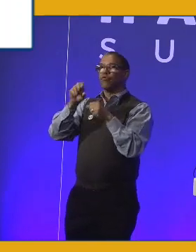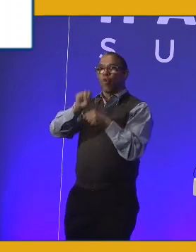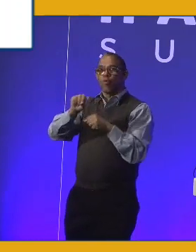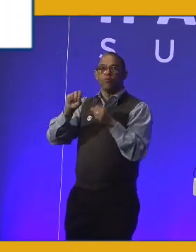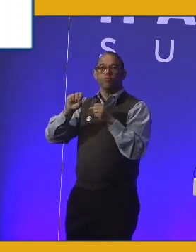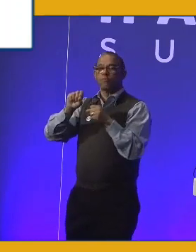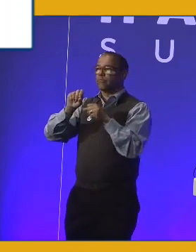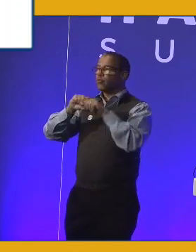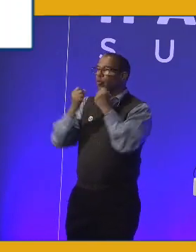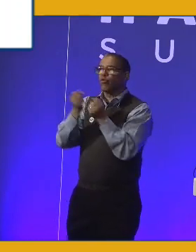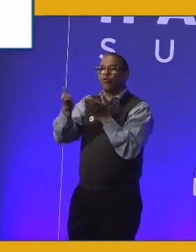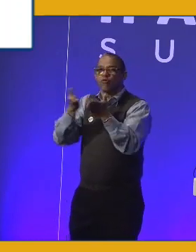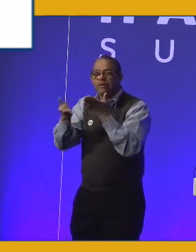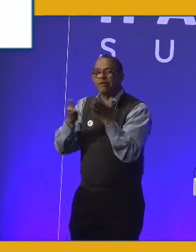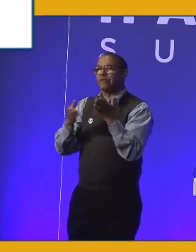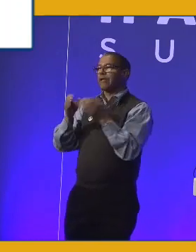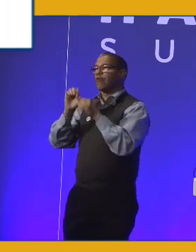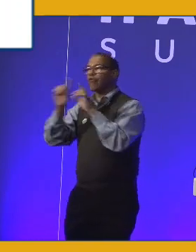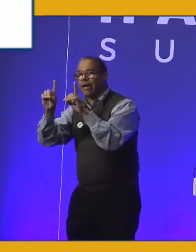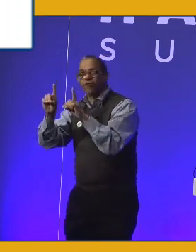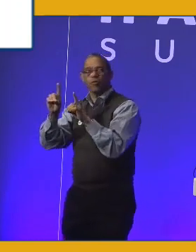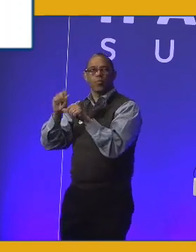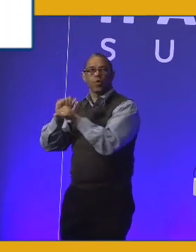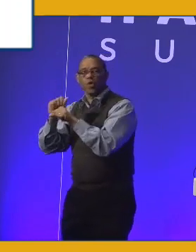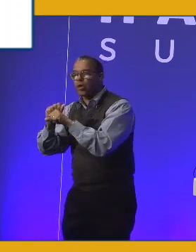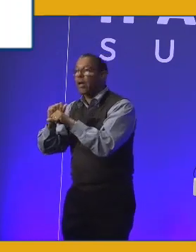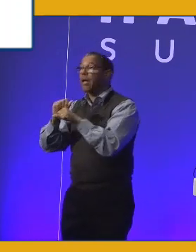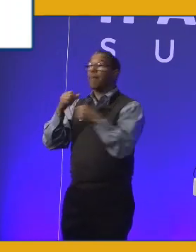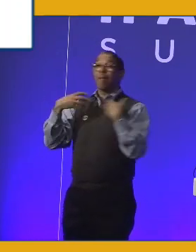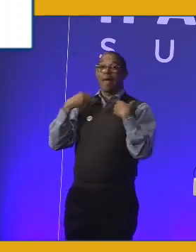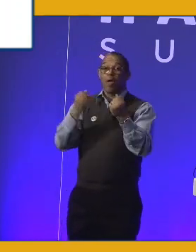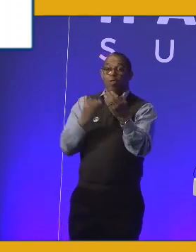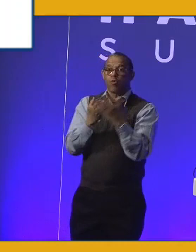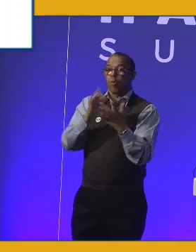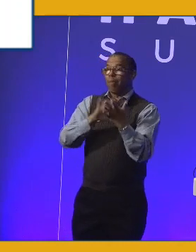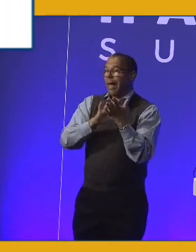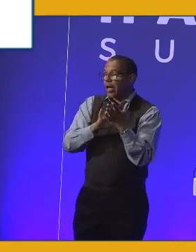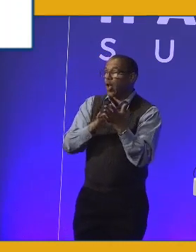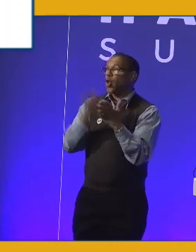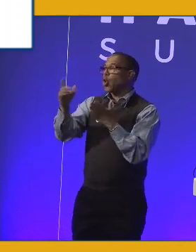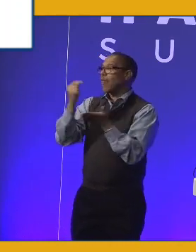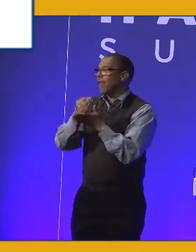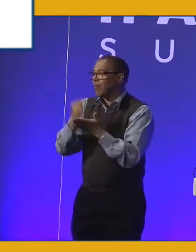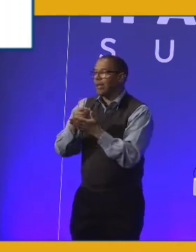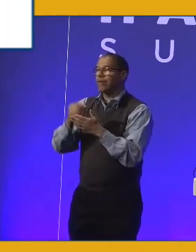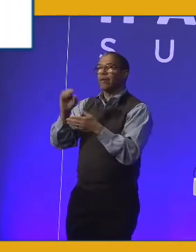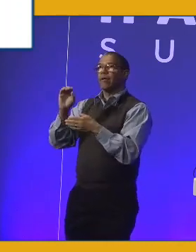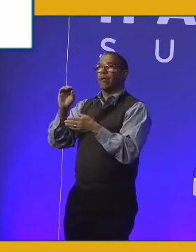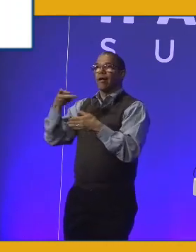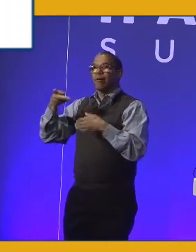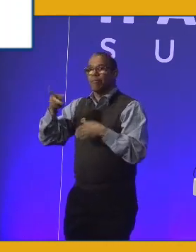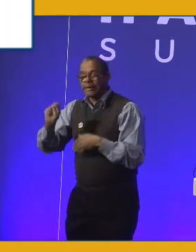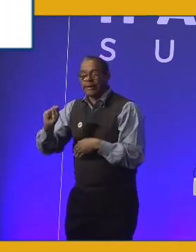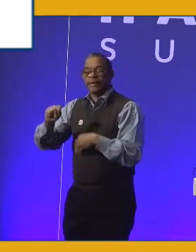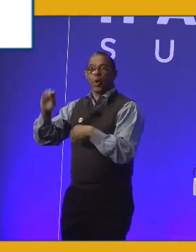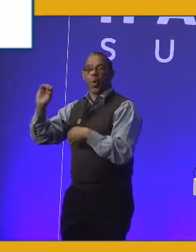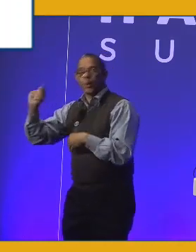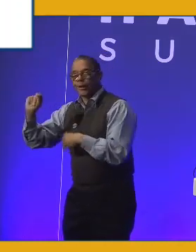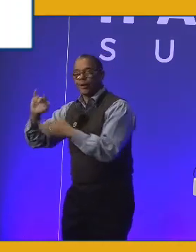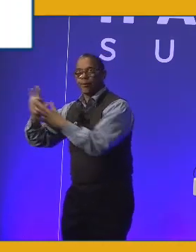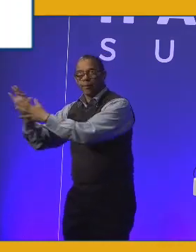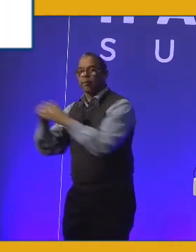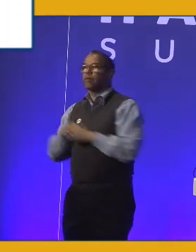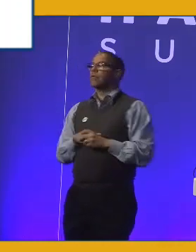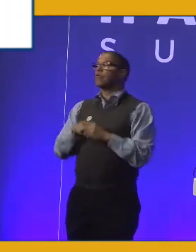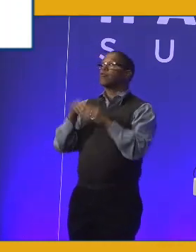Well, in health, it might be through medical engagement. It might be through therapists, your speech therapists, your occupational therapists, your physios. In social